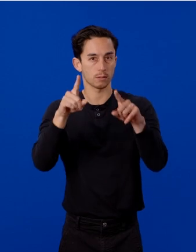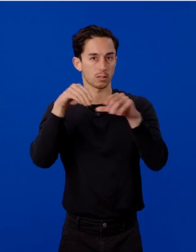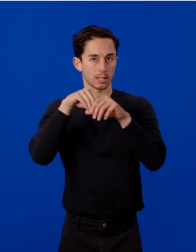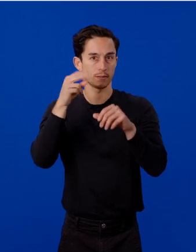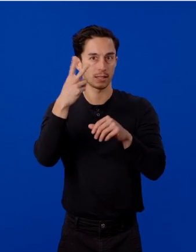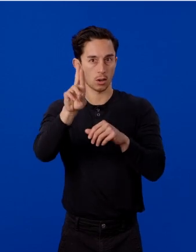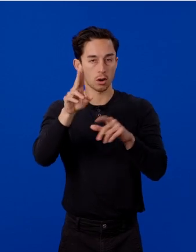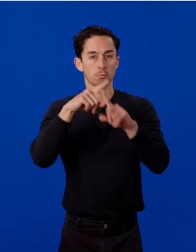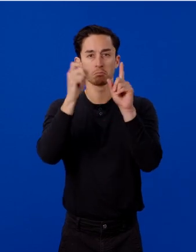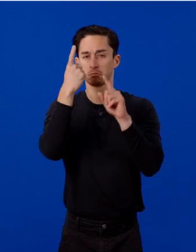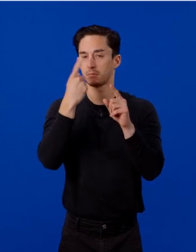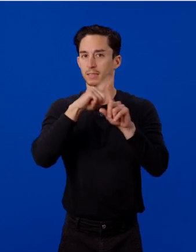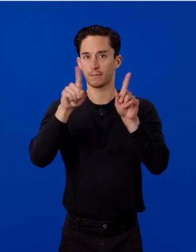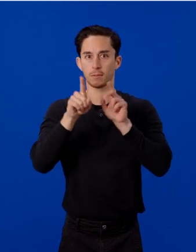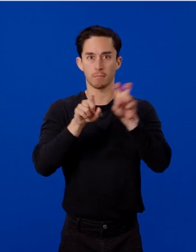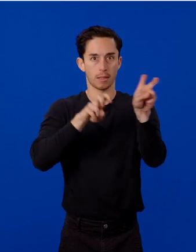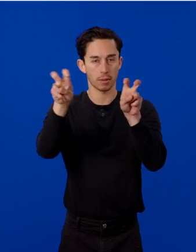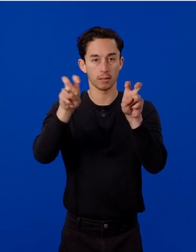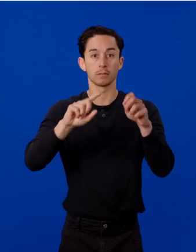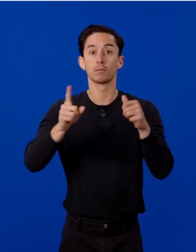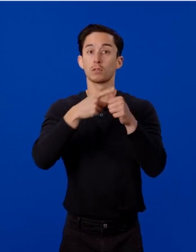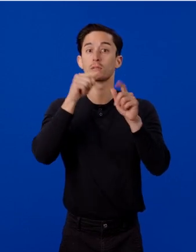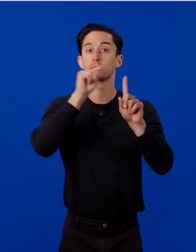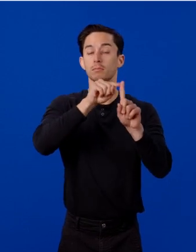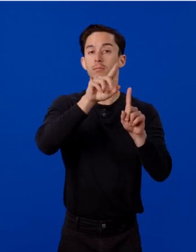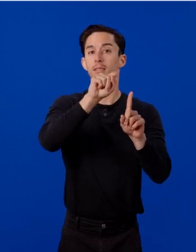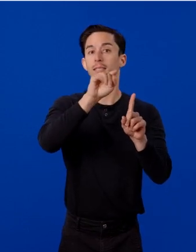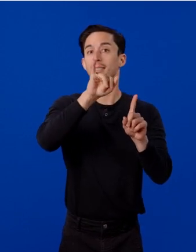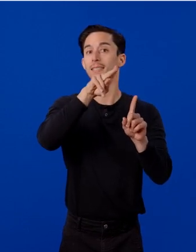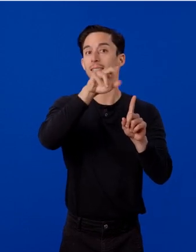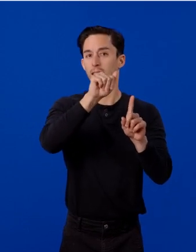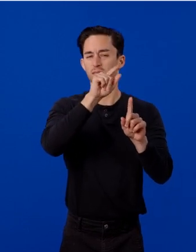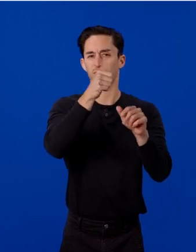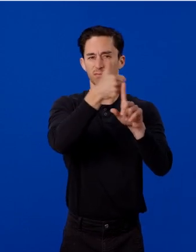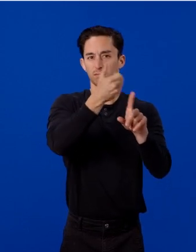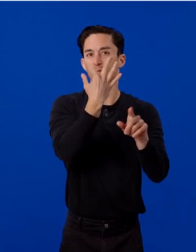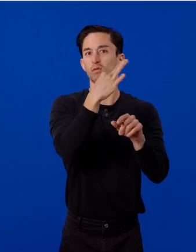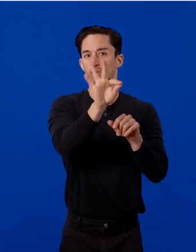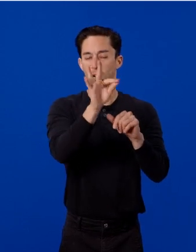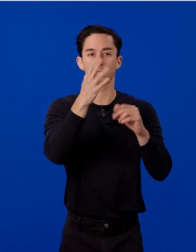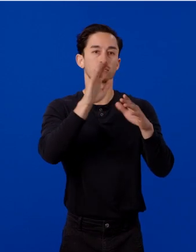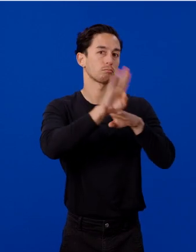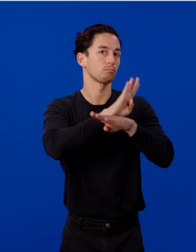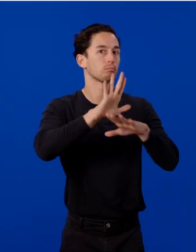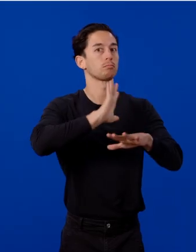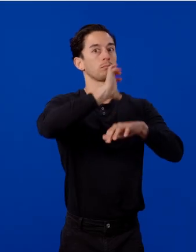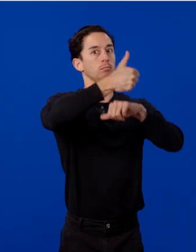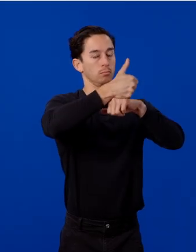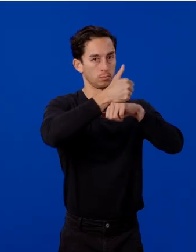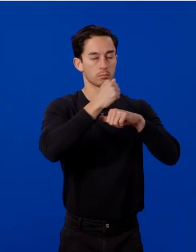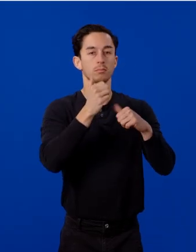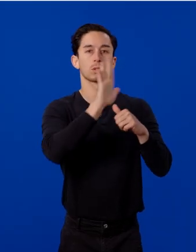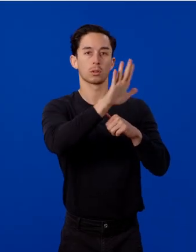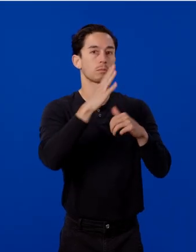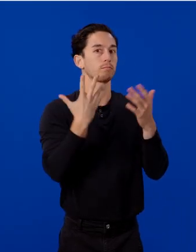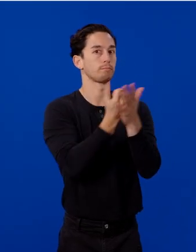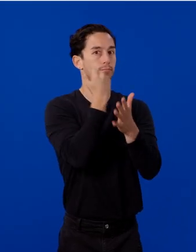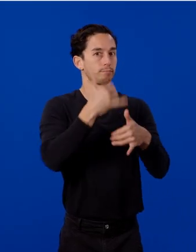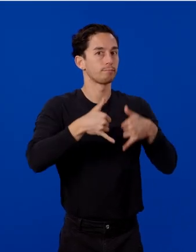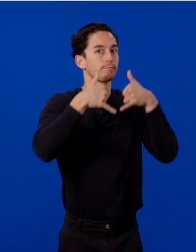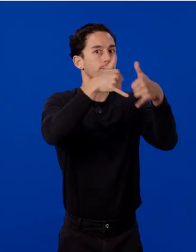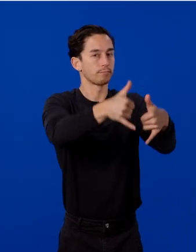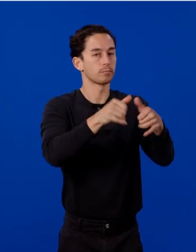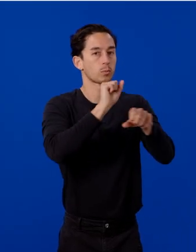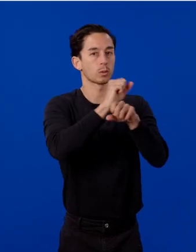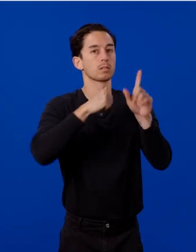paths. First, we'll meet Tina Dabove-Negro, a French entrepreneur and XR pioneer whose award-winning work in spatial computing has